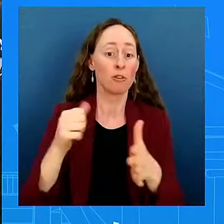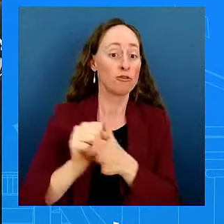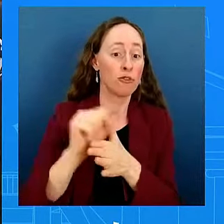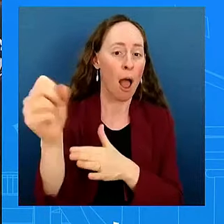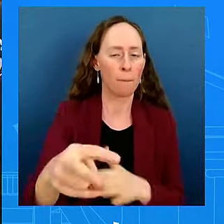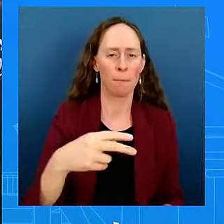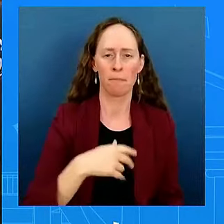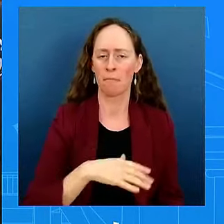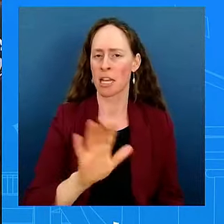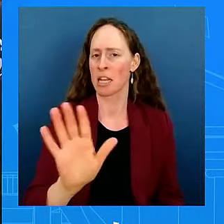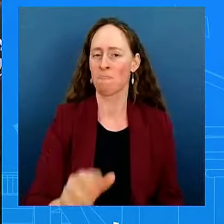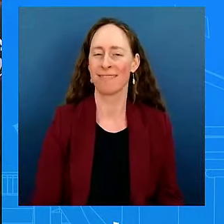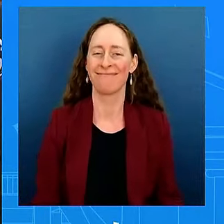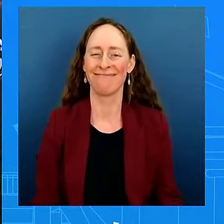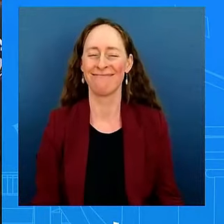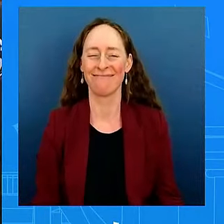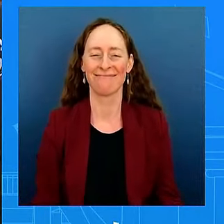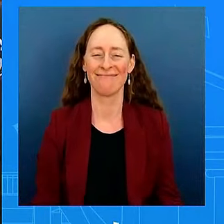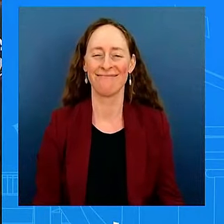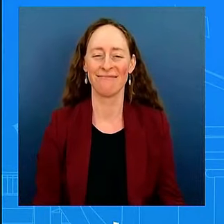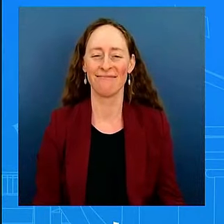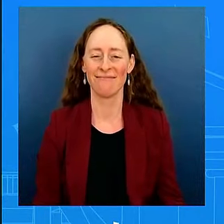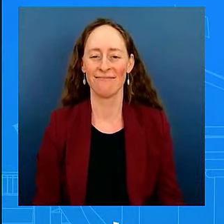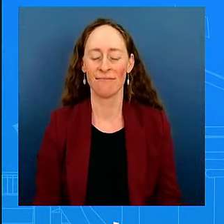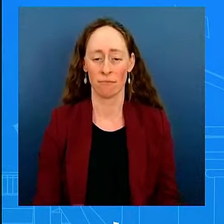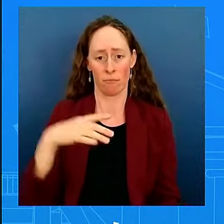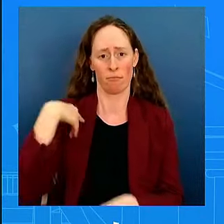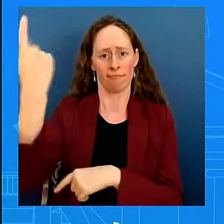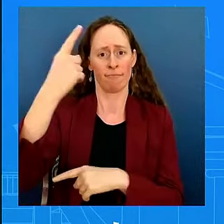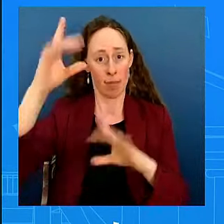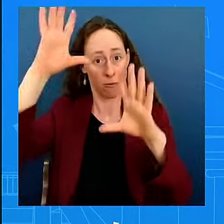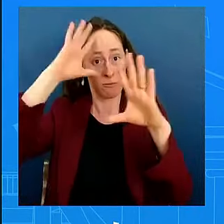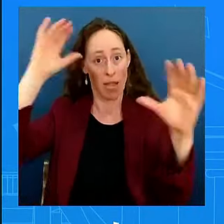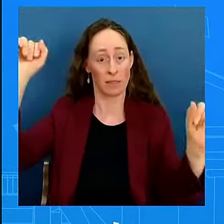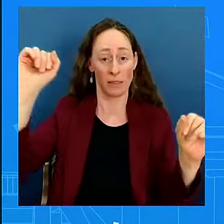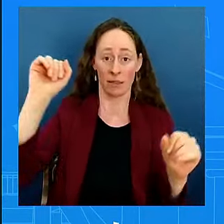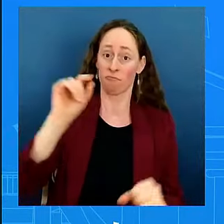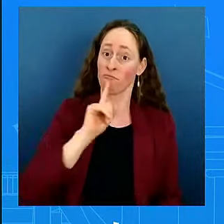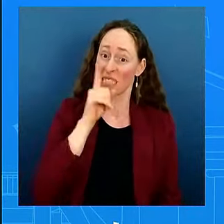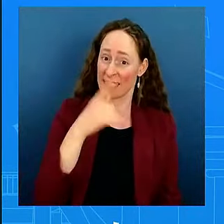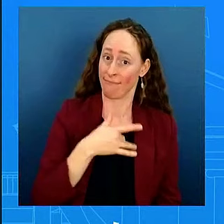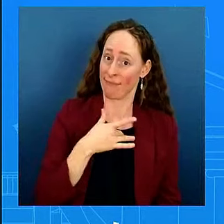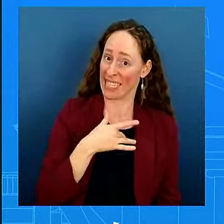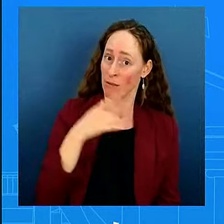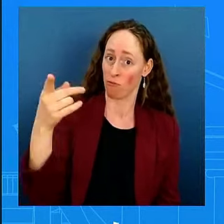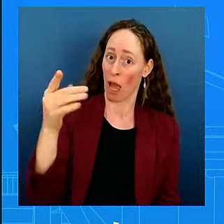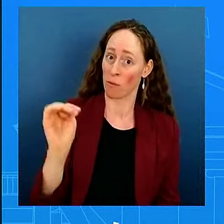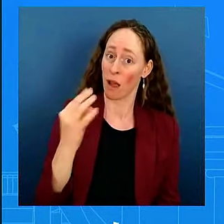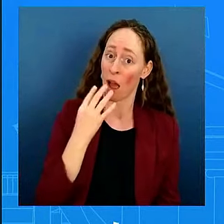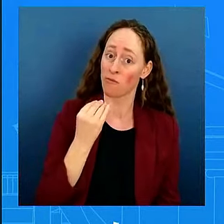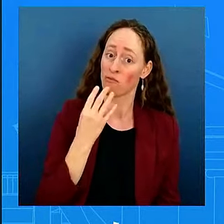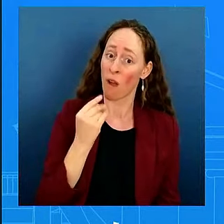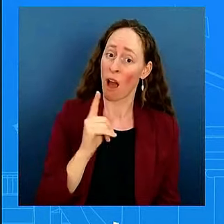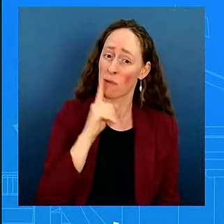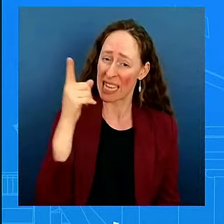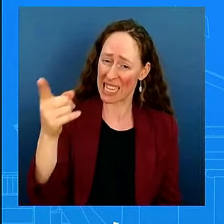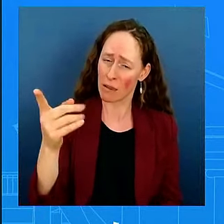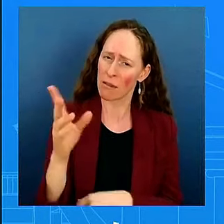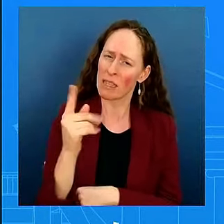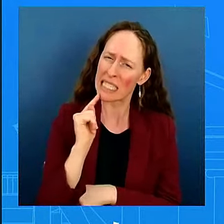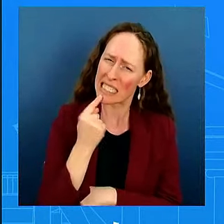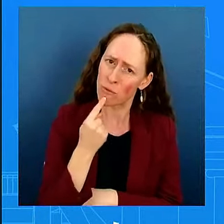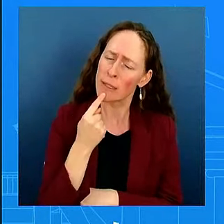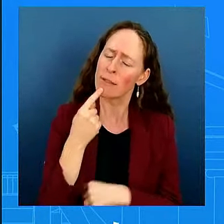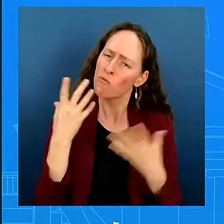actor in these negotiations? Look, the president sees the prime minister as someone who has, he has known for some time now,